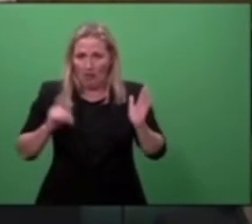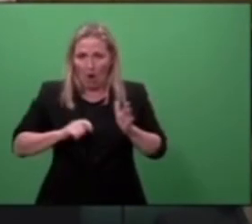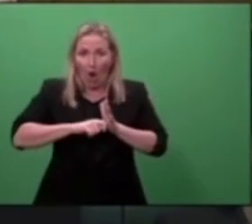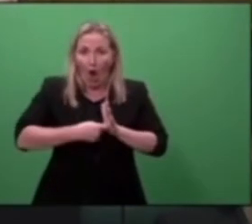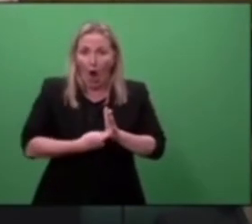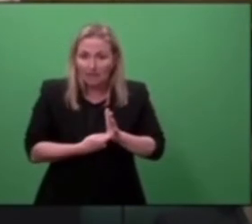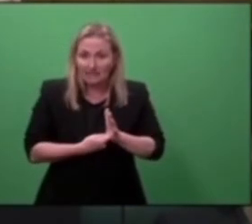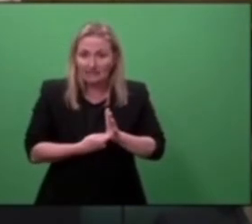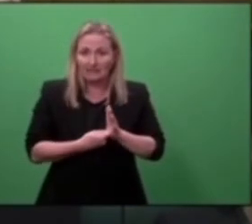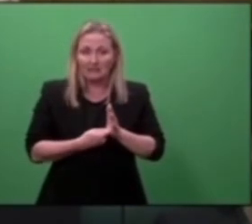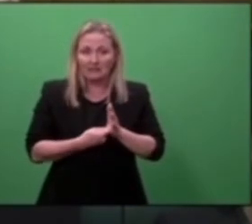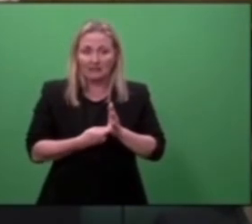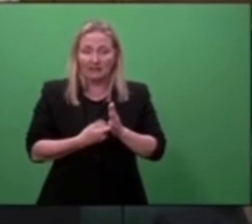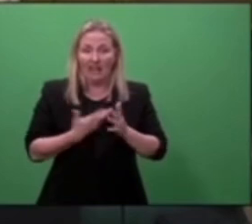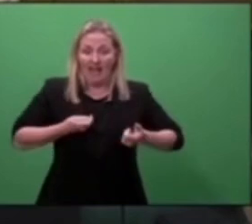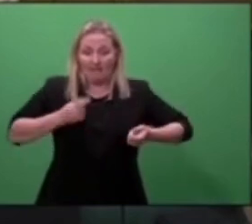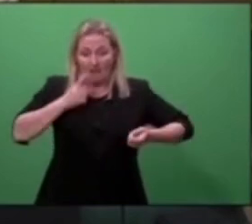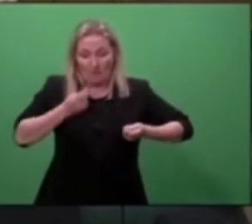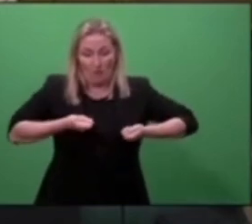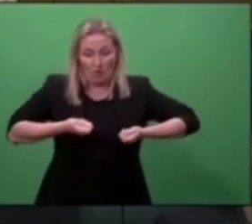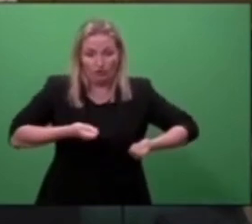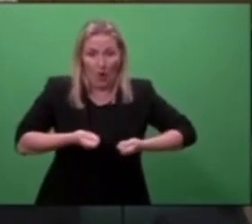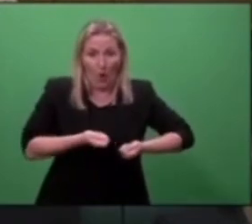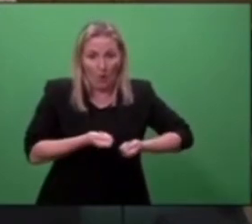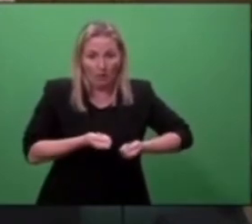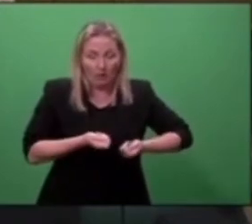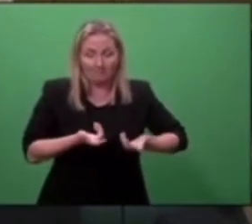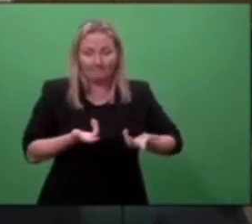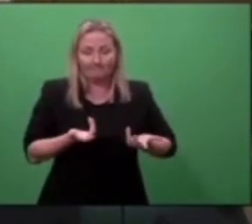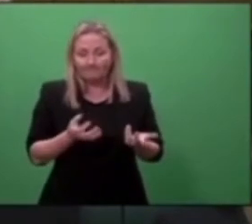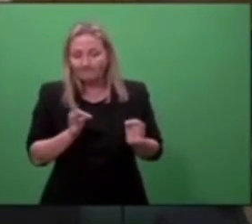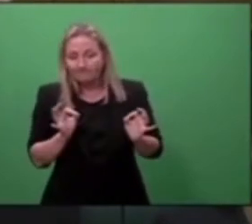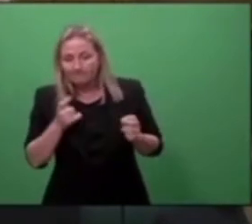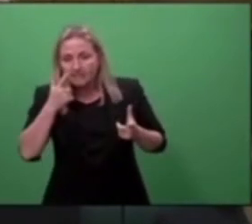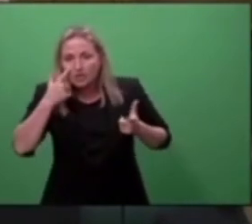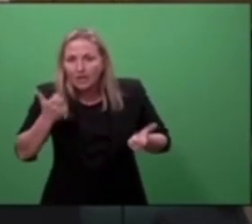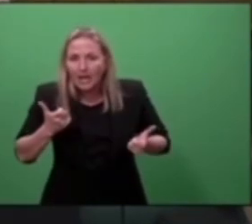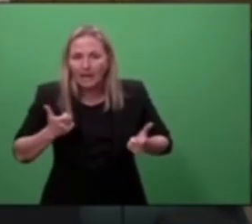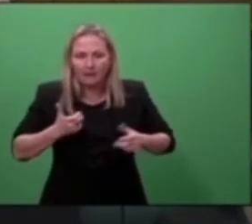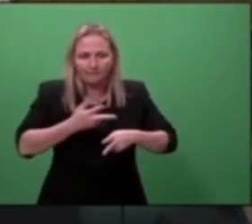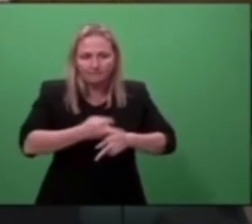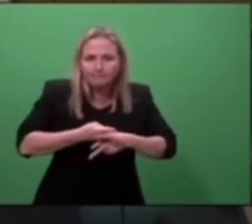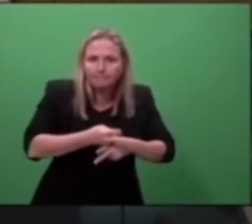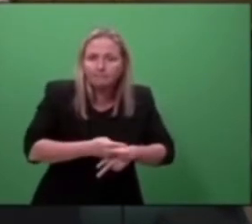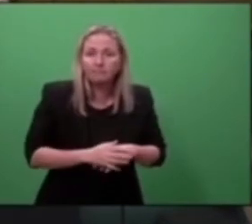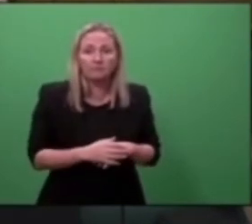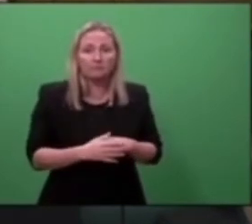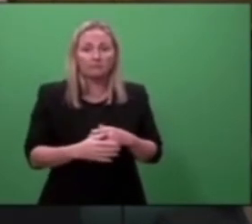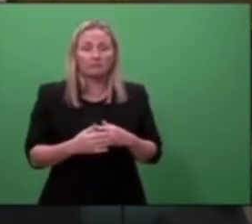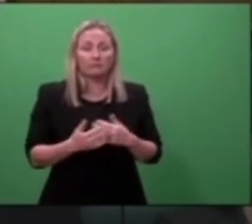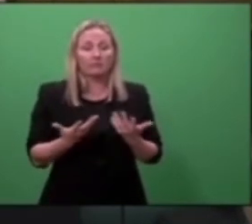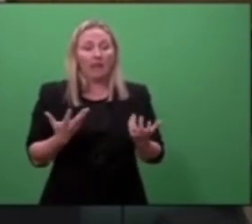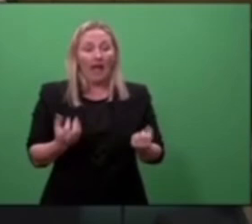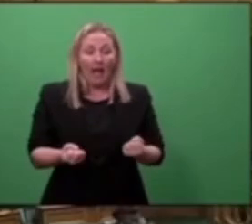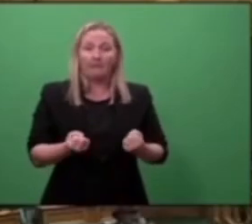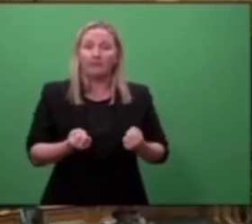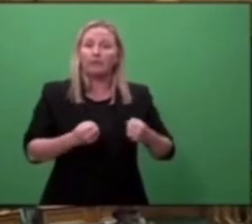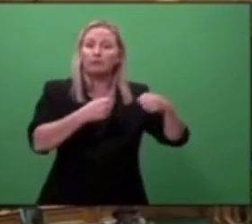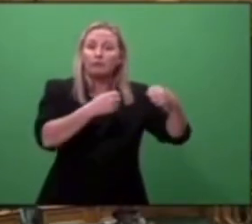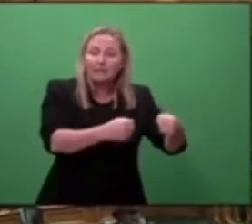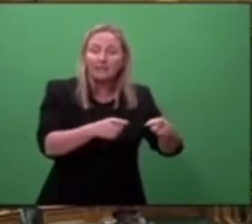not only in its own facilities, but in facilities run by faith-based and other organisations.